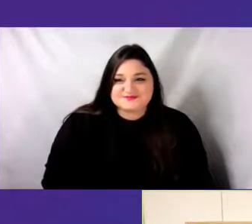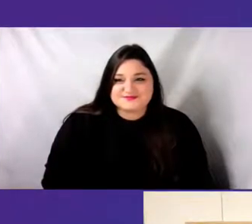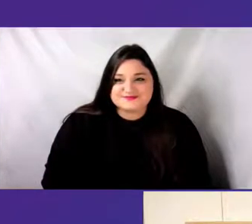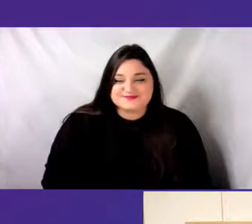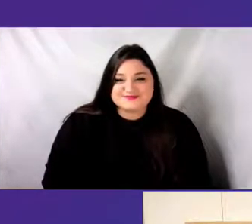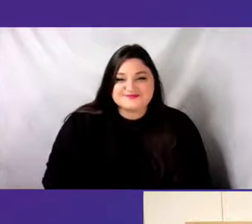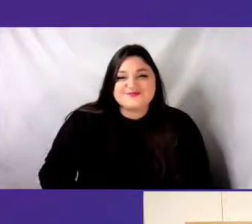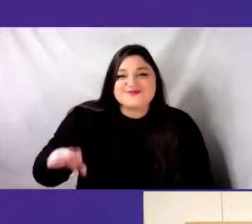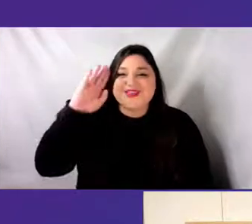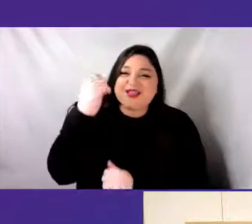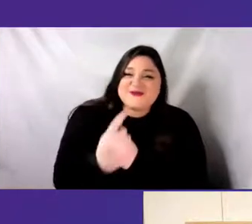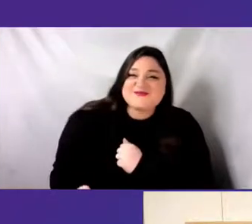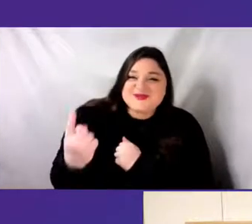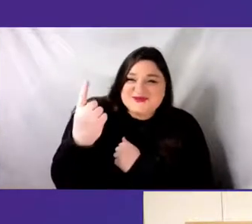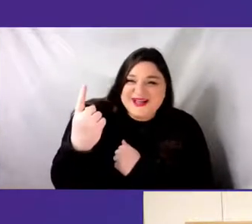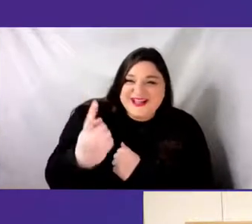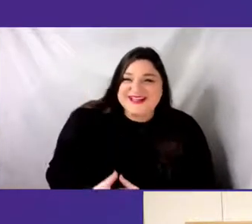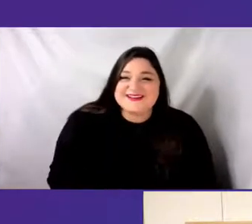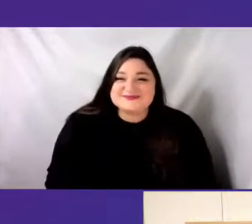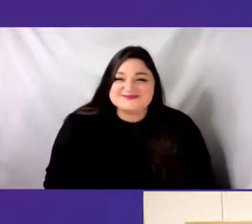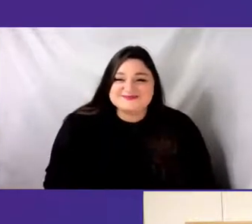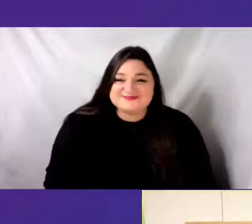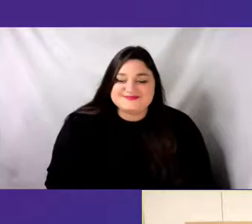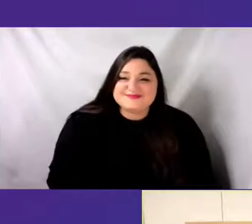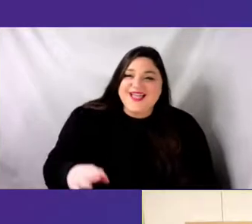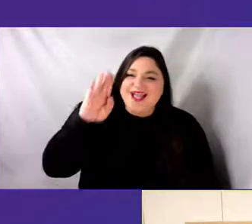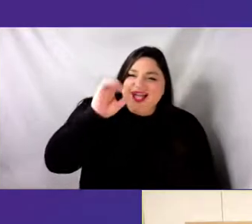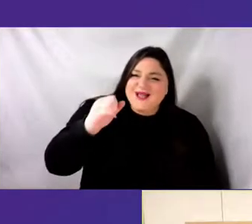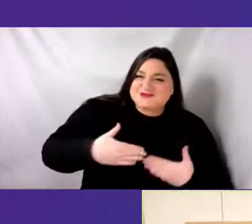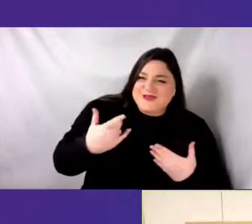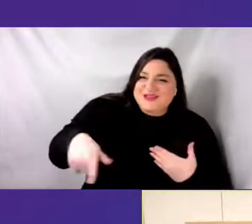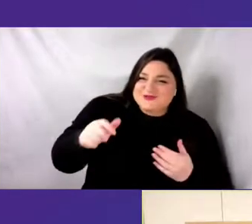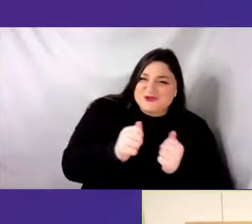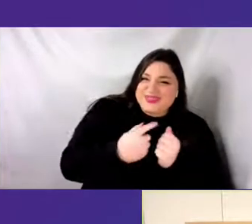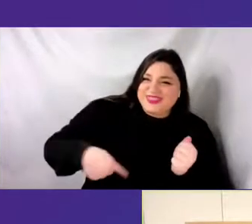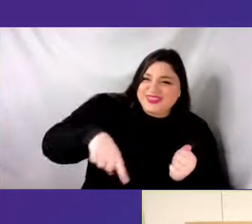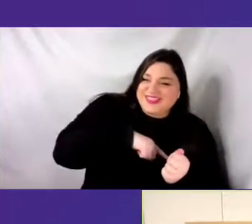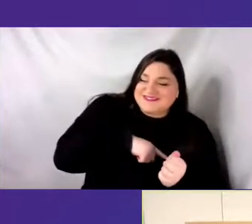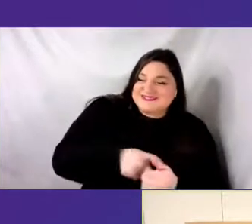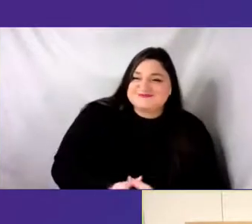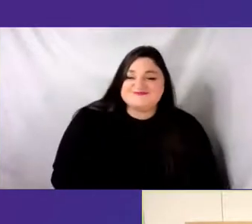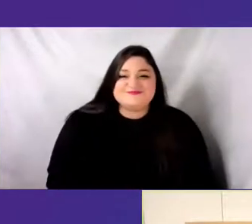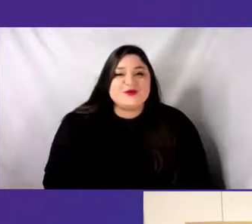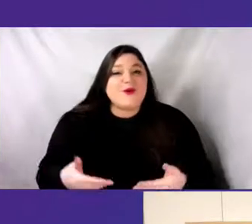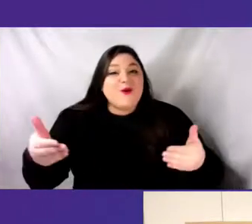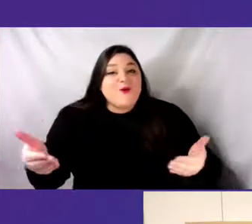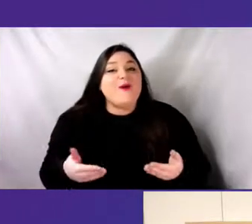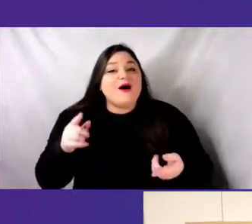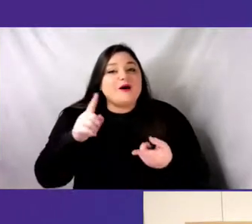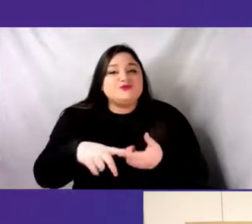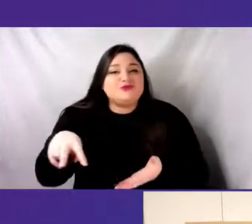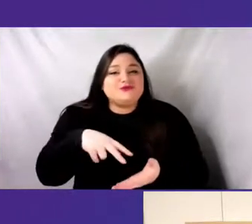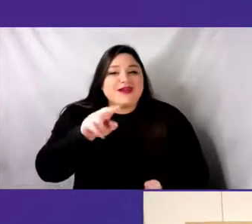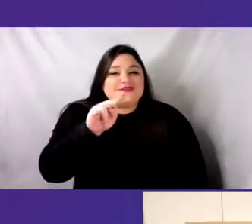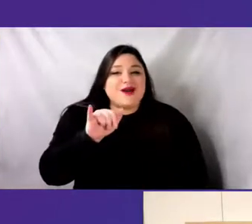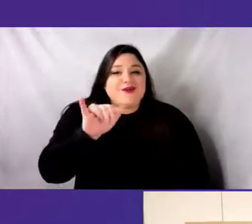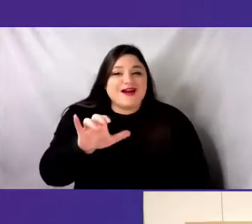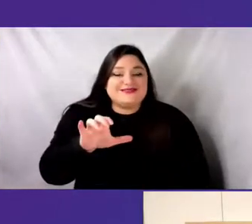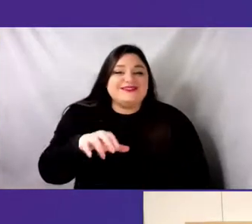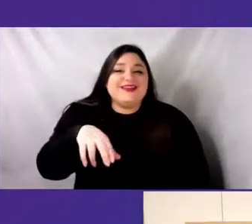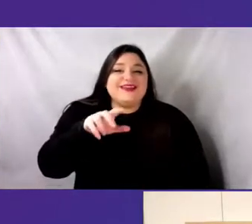Hello, everyone. Hello, I'm so glad you're here with us. Welcome to the DanceNYC 2022